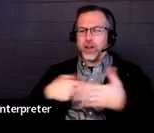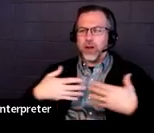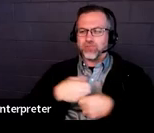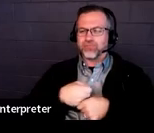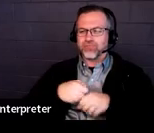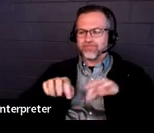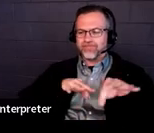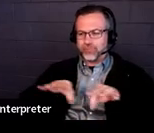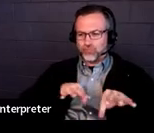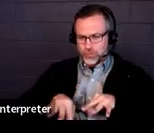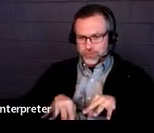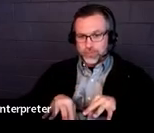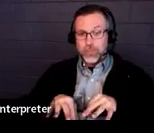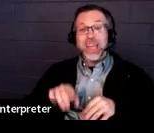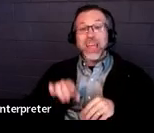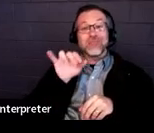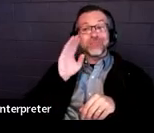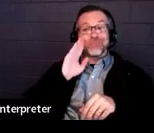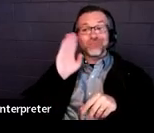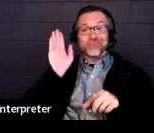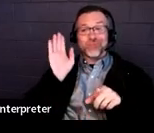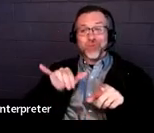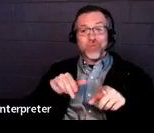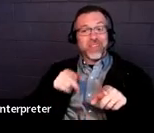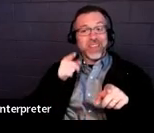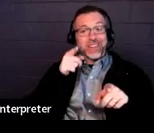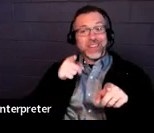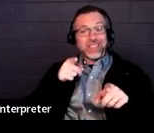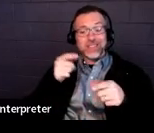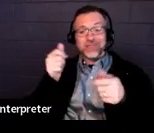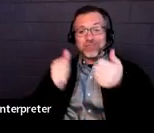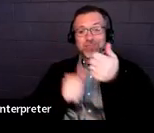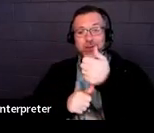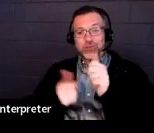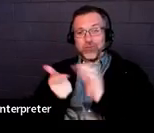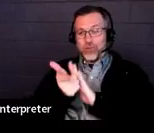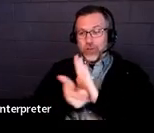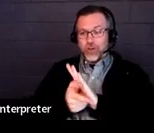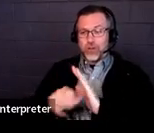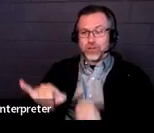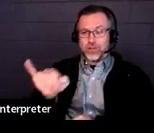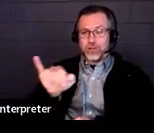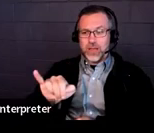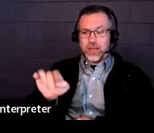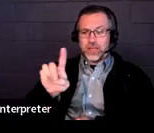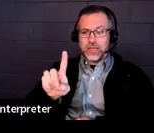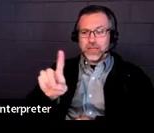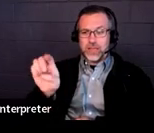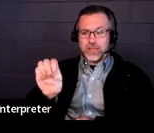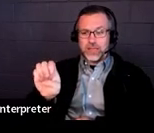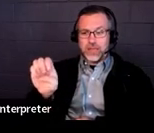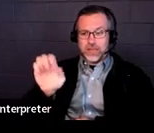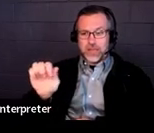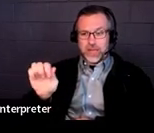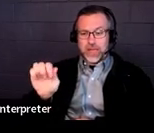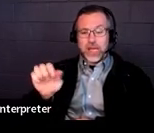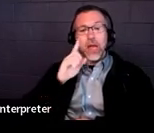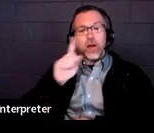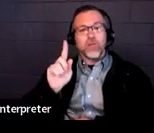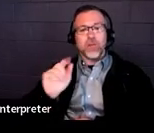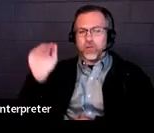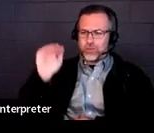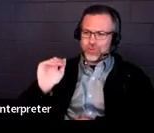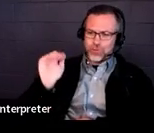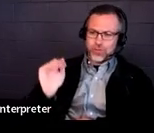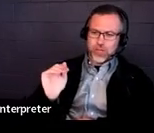is an IDEA requirement, and you can see that it states here that it's for a child whose eligibility